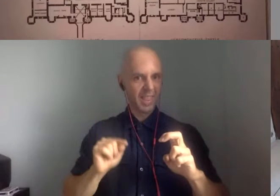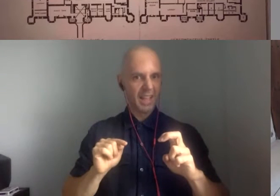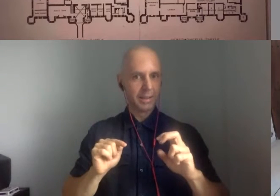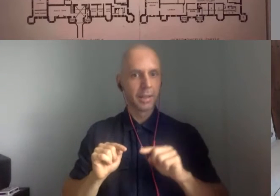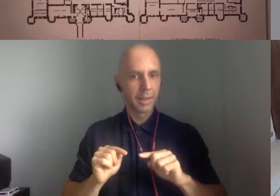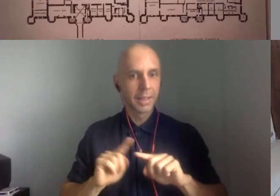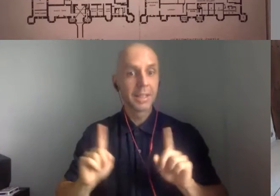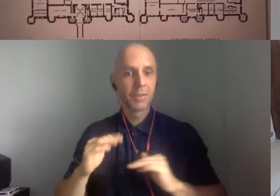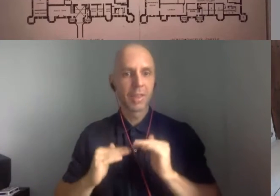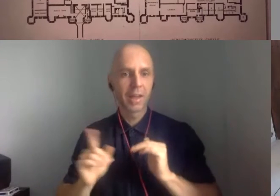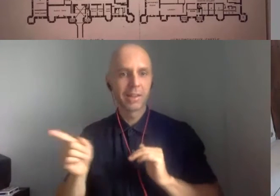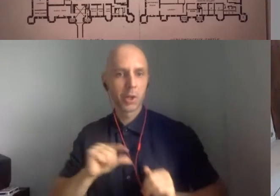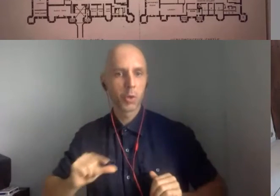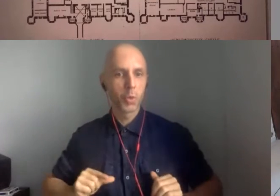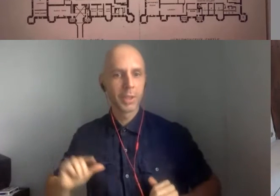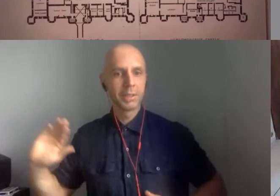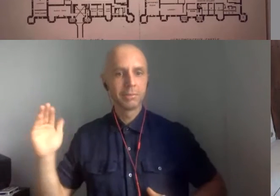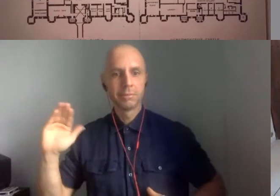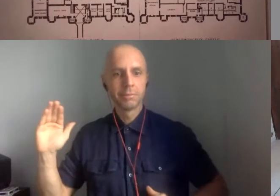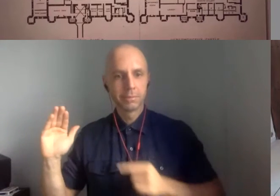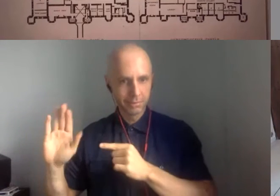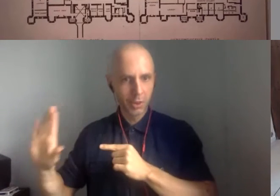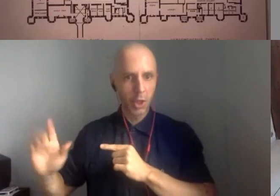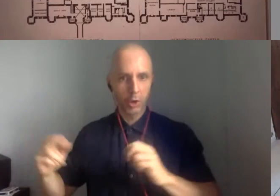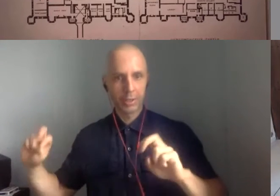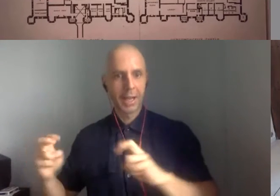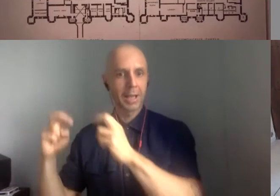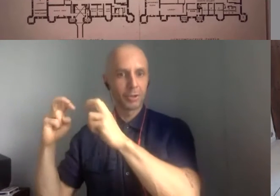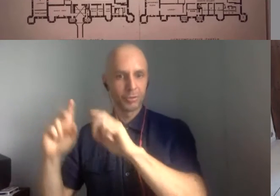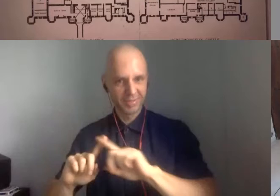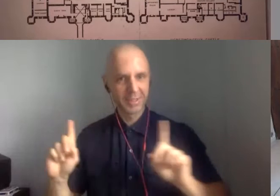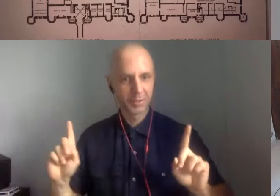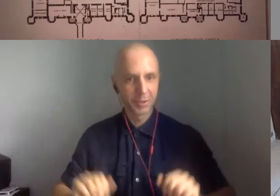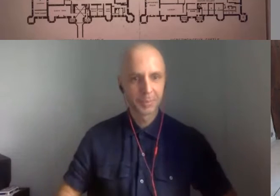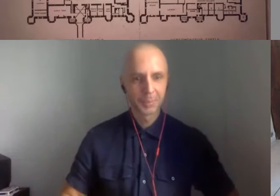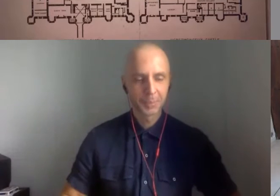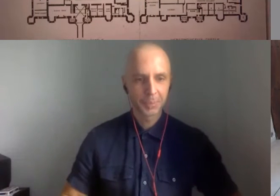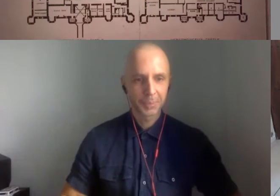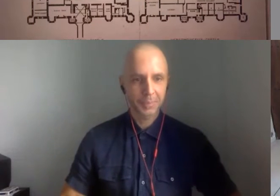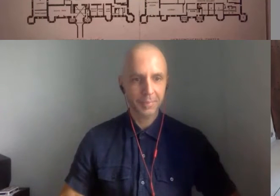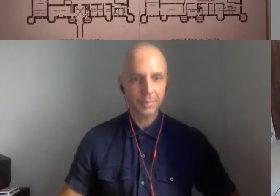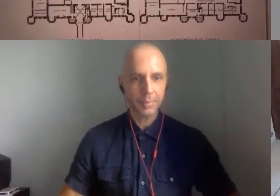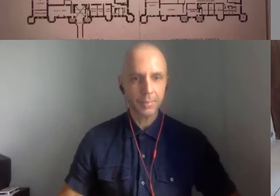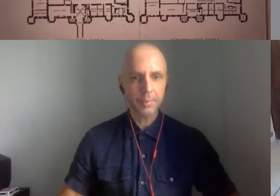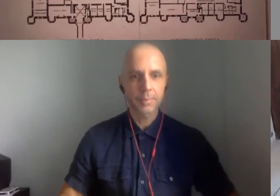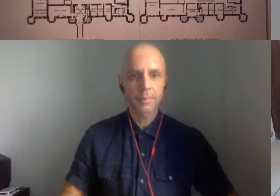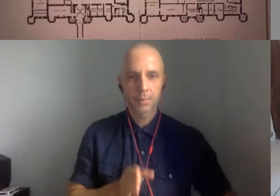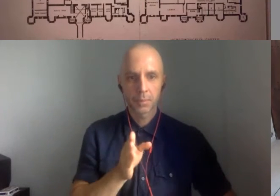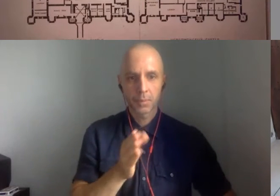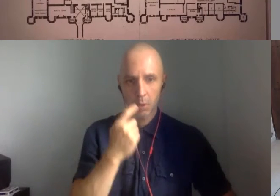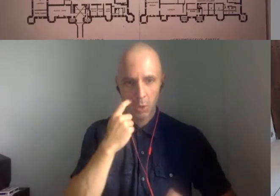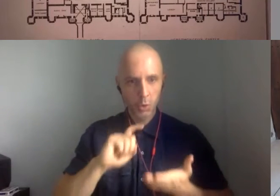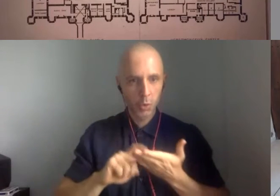fact, in the early period, you'll notice in the middle of the castle,